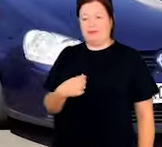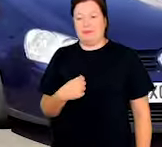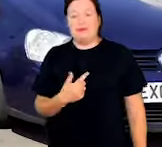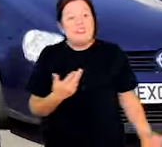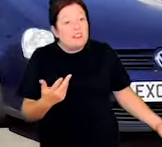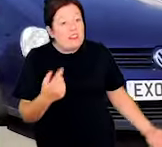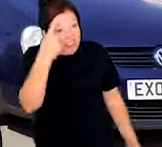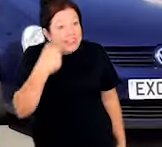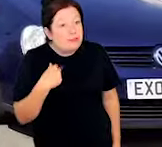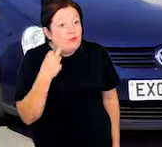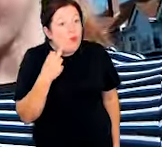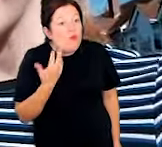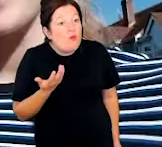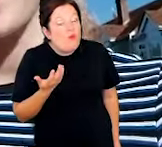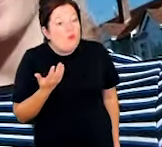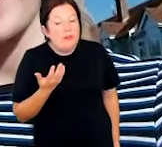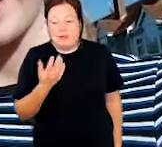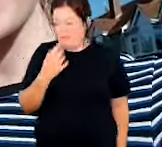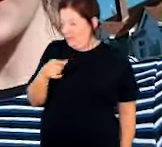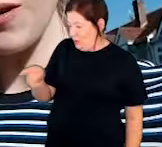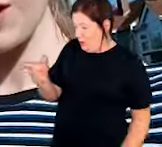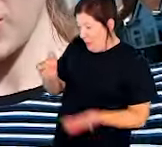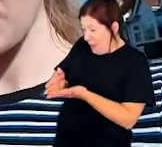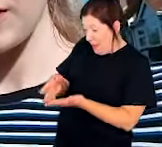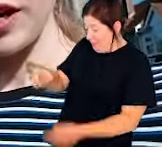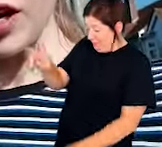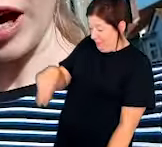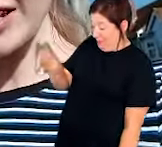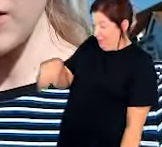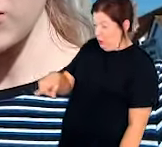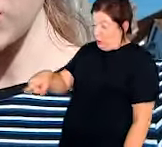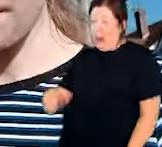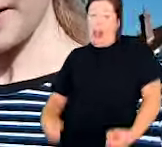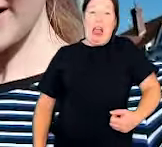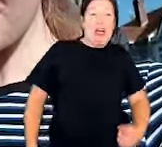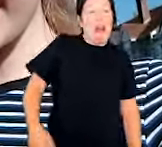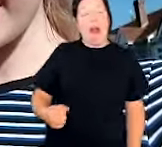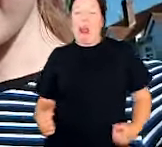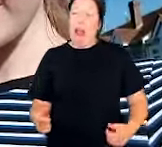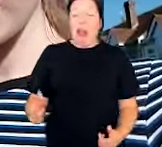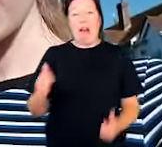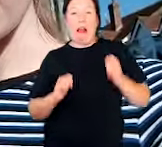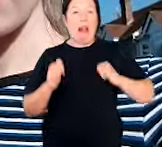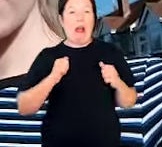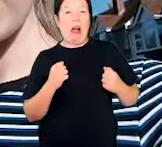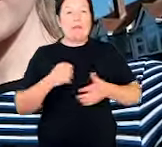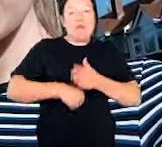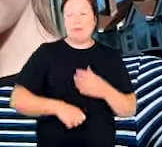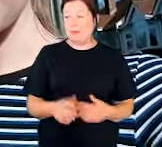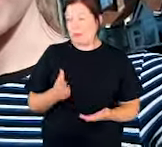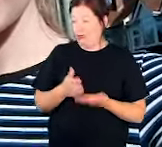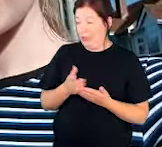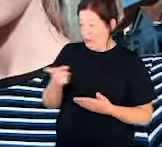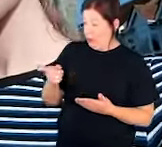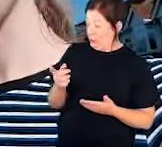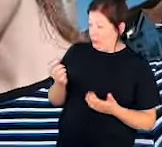What's the joke? You, Hayden, you're the joke You're acting like you're such a big man You're not, just